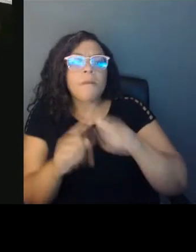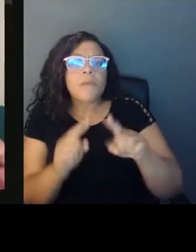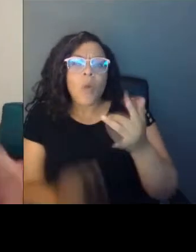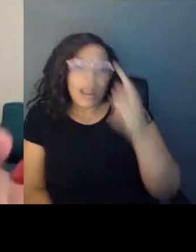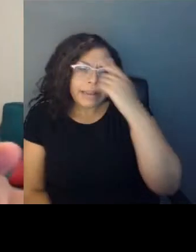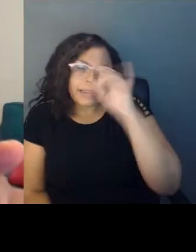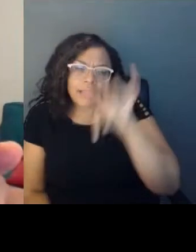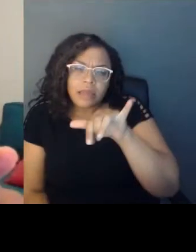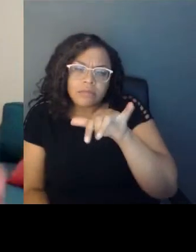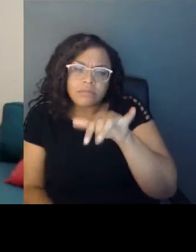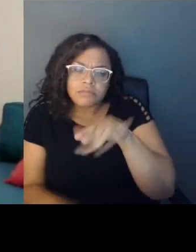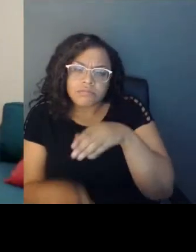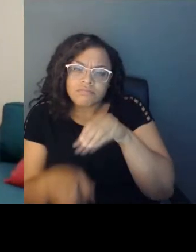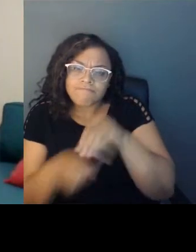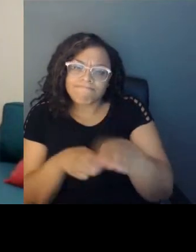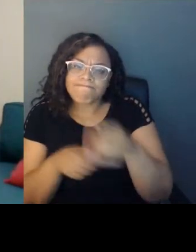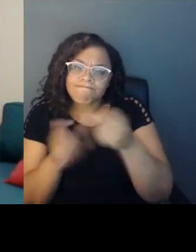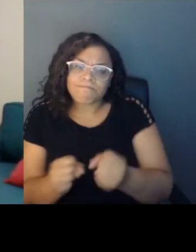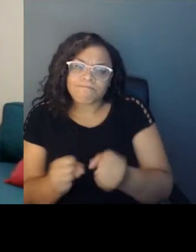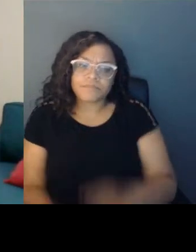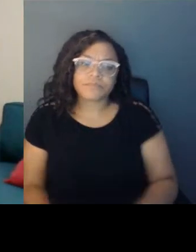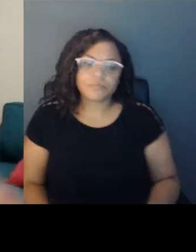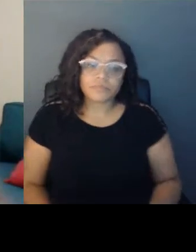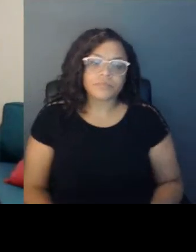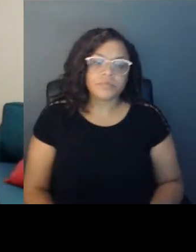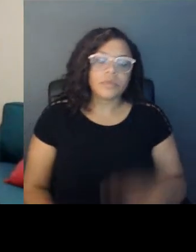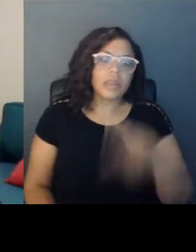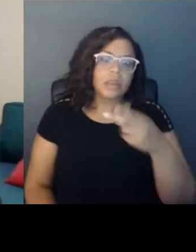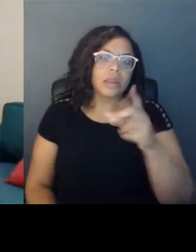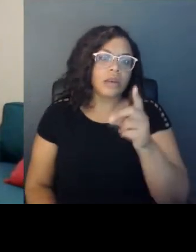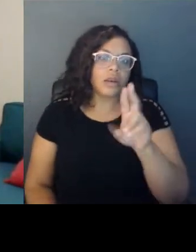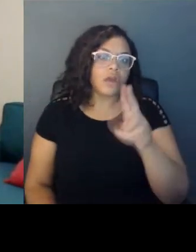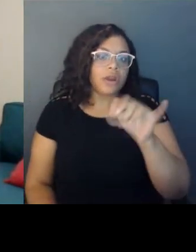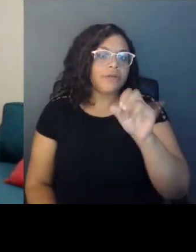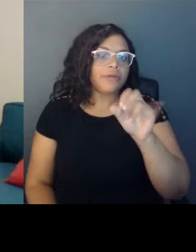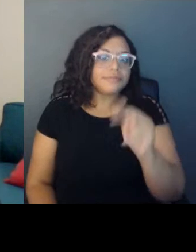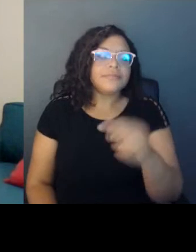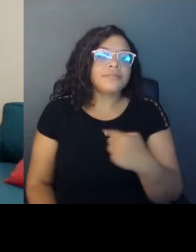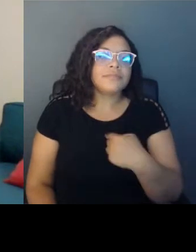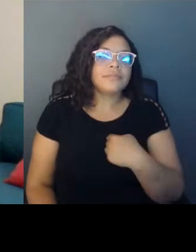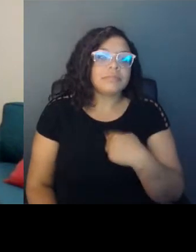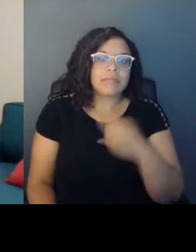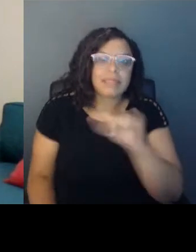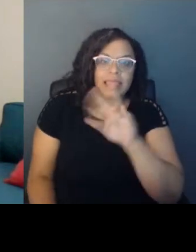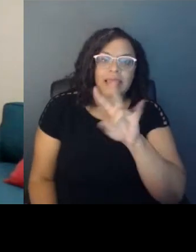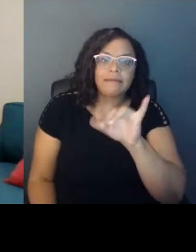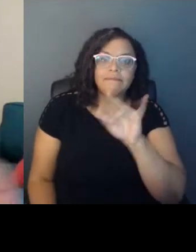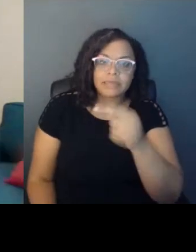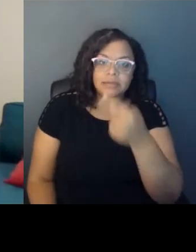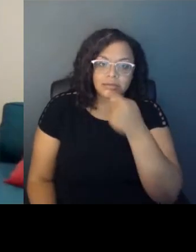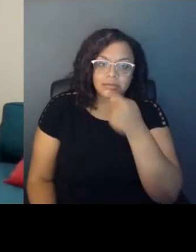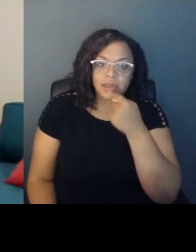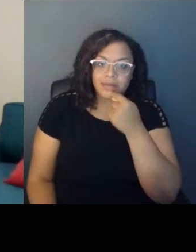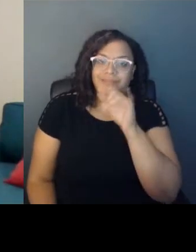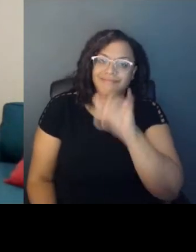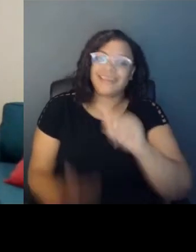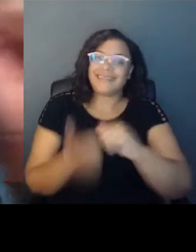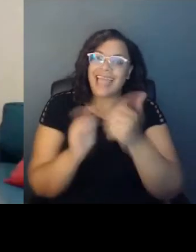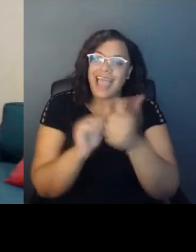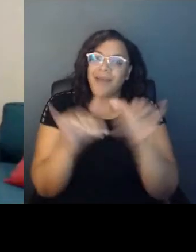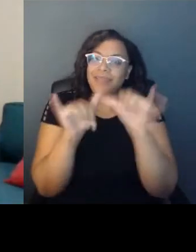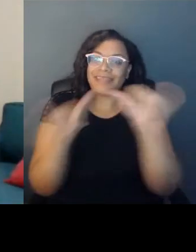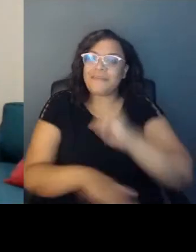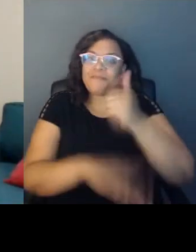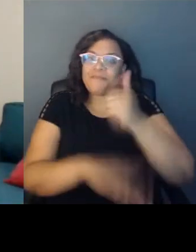as Vincent said about a system that was meant to, the legal system was meant to oppress people and keep people down.